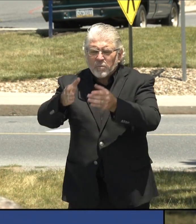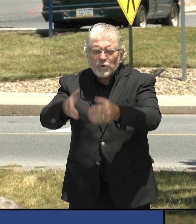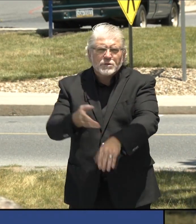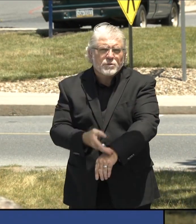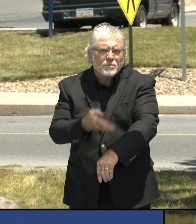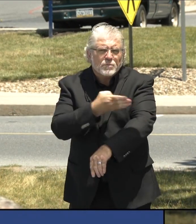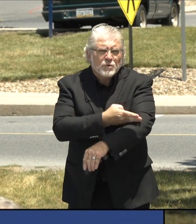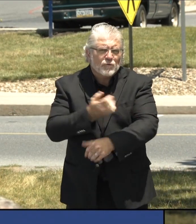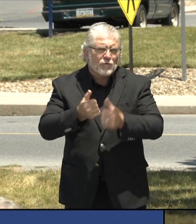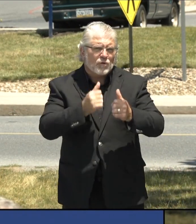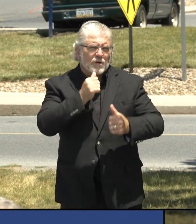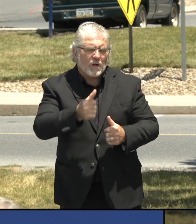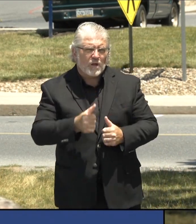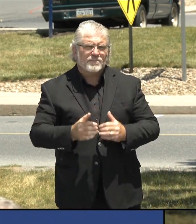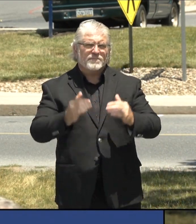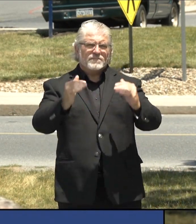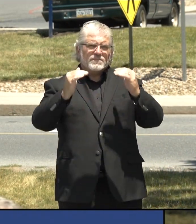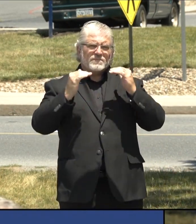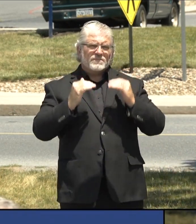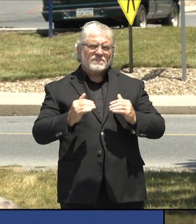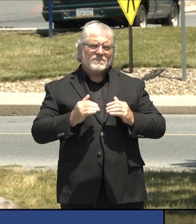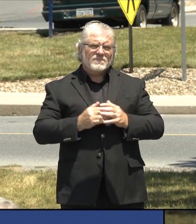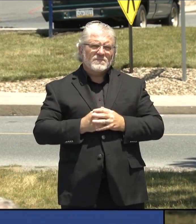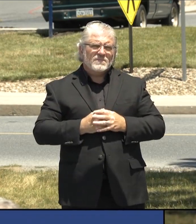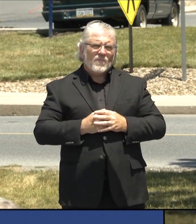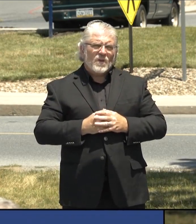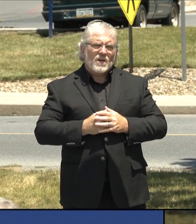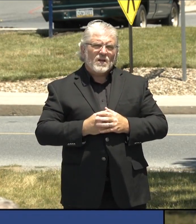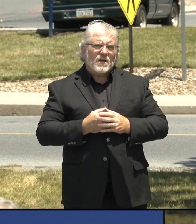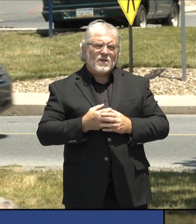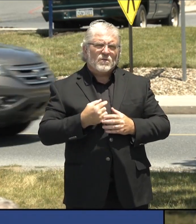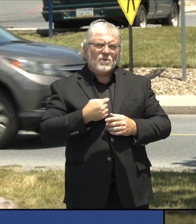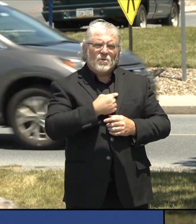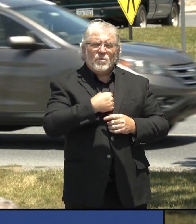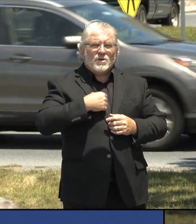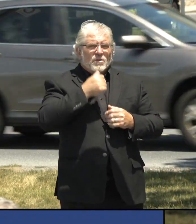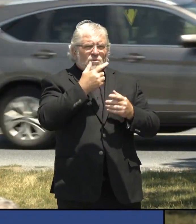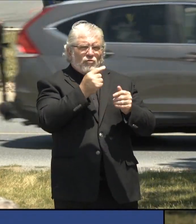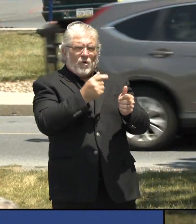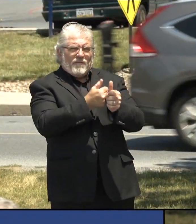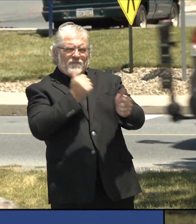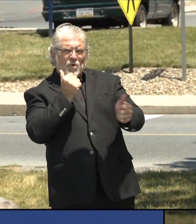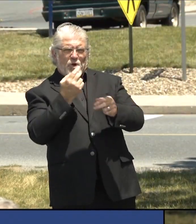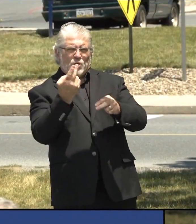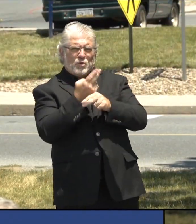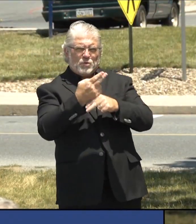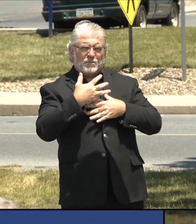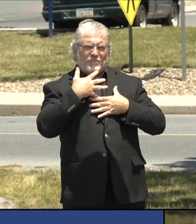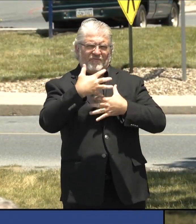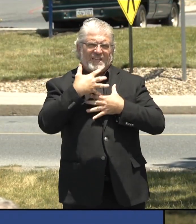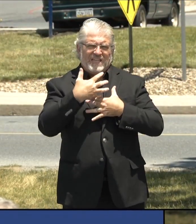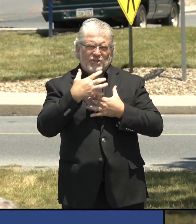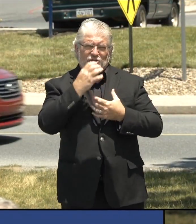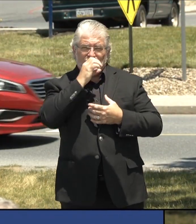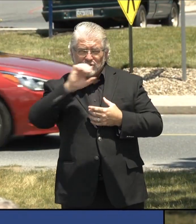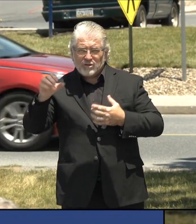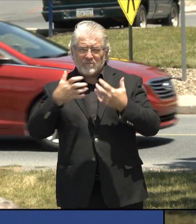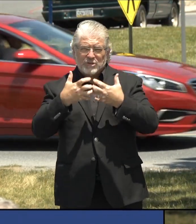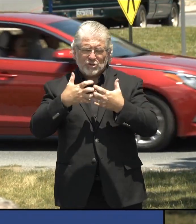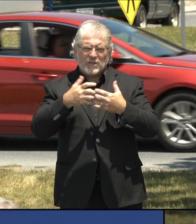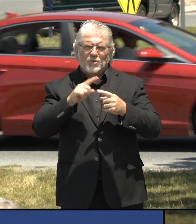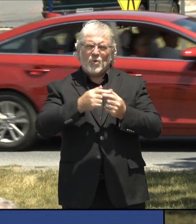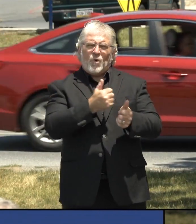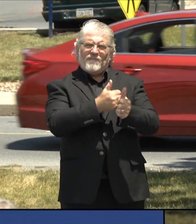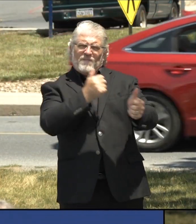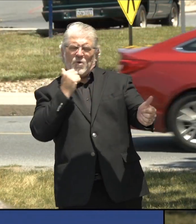off of ventilators unless it's completely necessary, as we notice greater difficulty for patients to successfully come off a ventilator once they're connected.